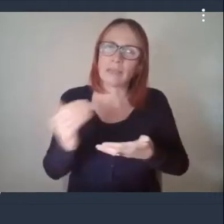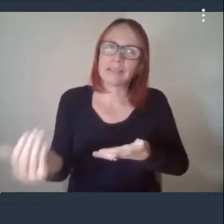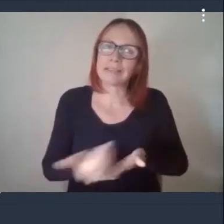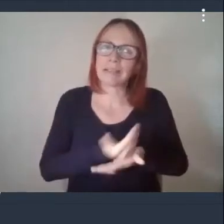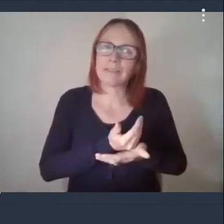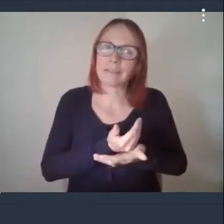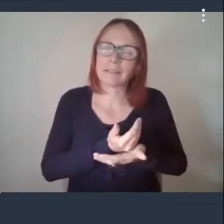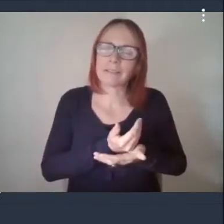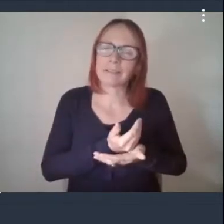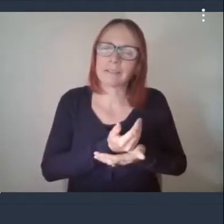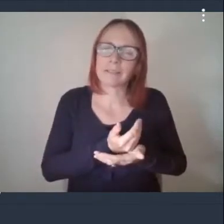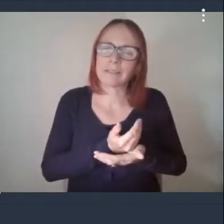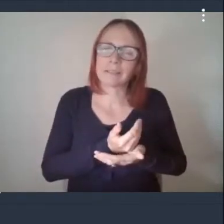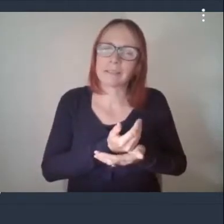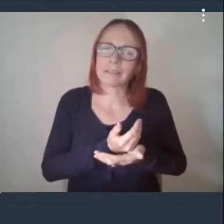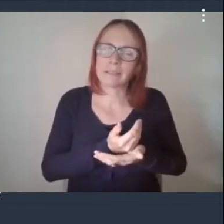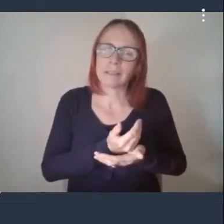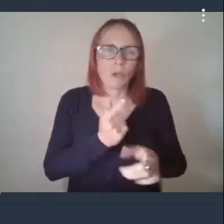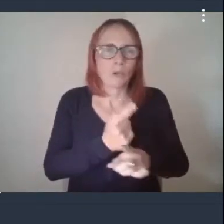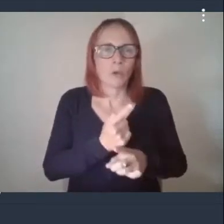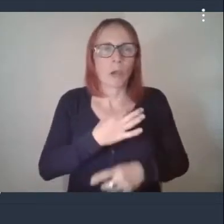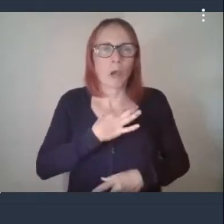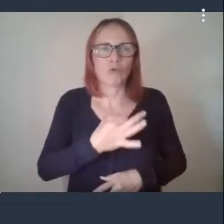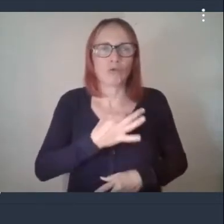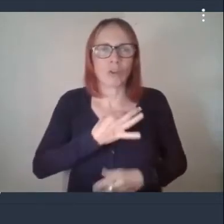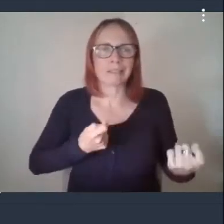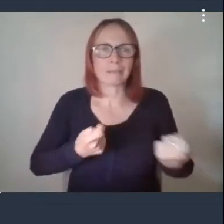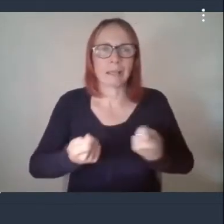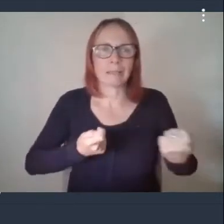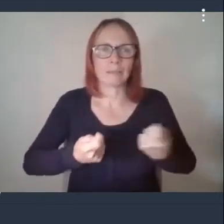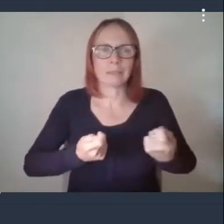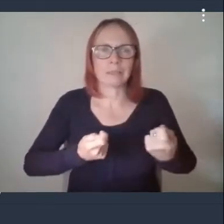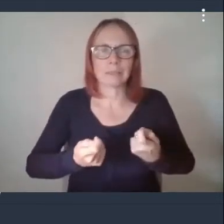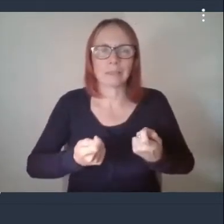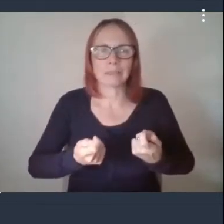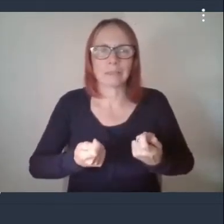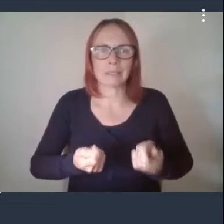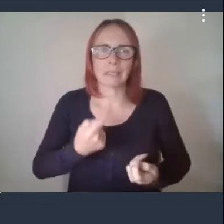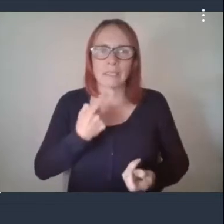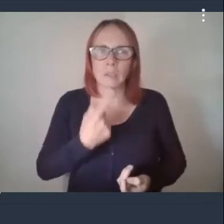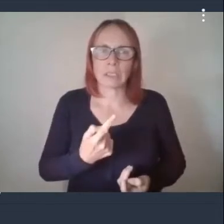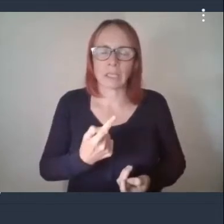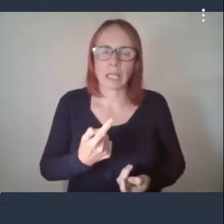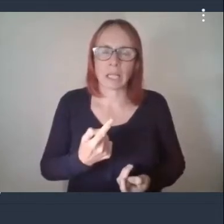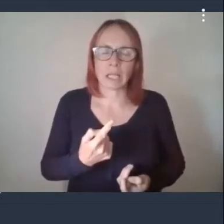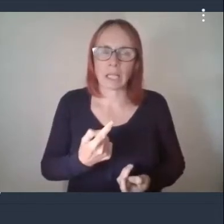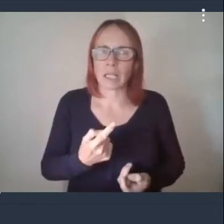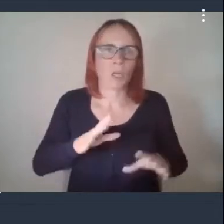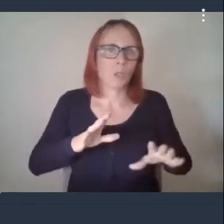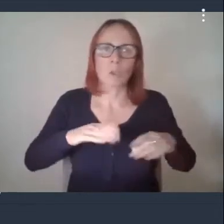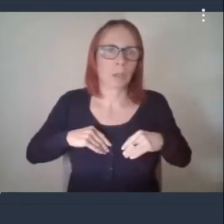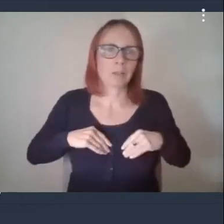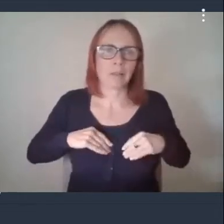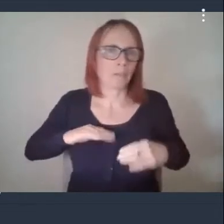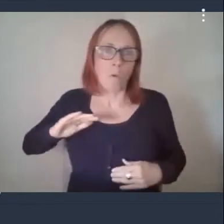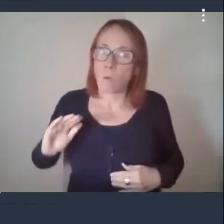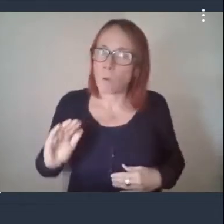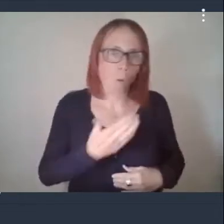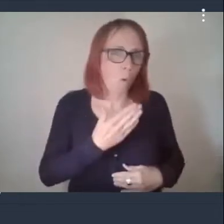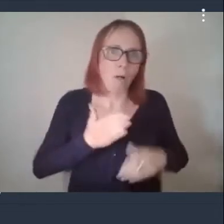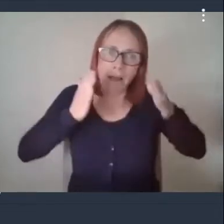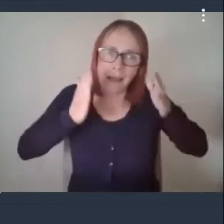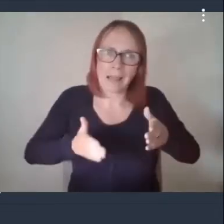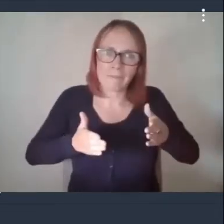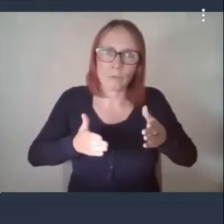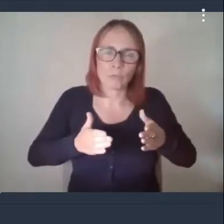at um risk management you basically say well um rather than accepting that everybody has to travel let's go on the